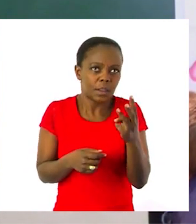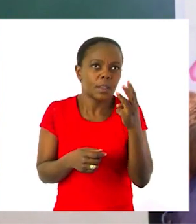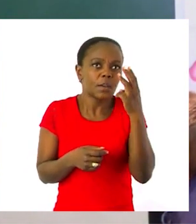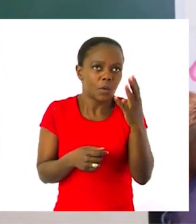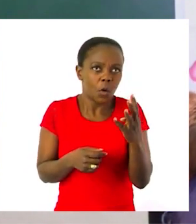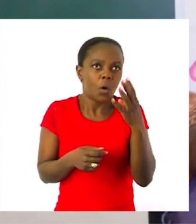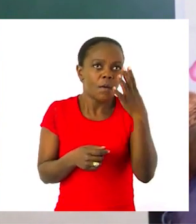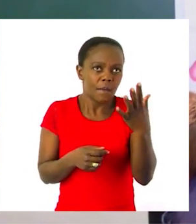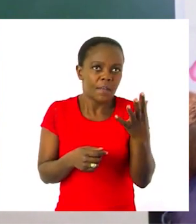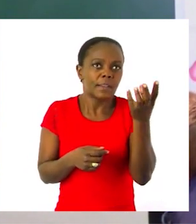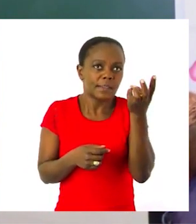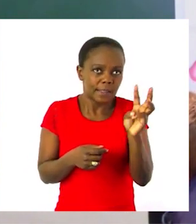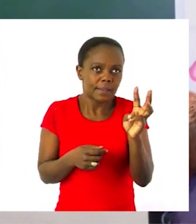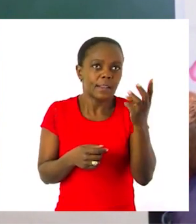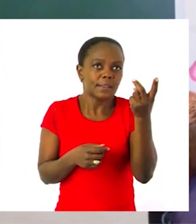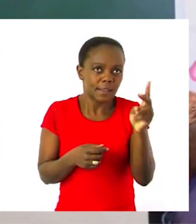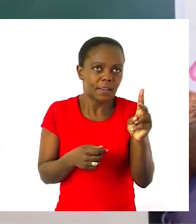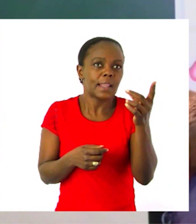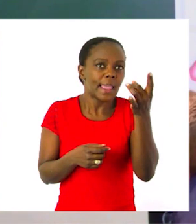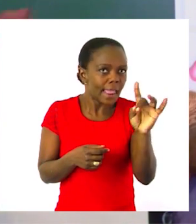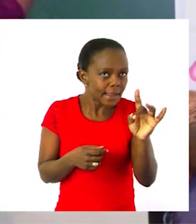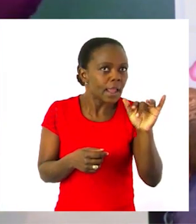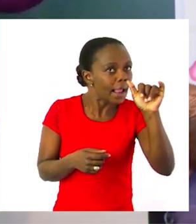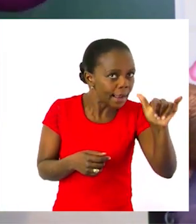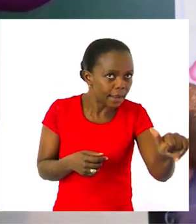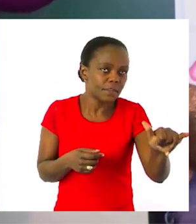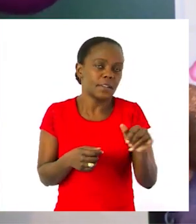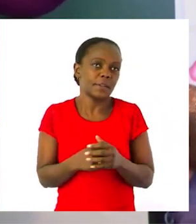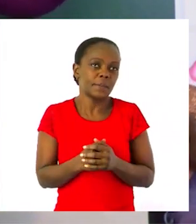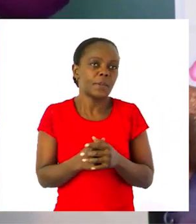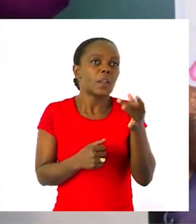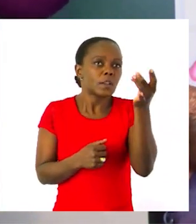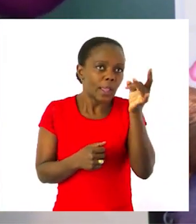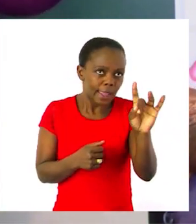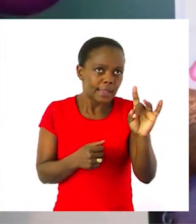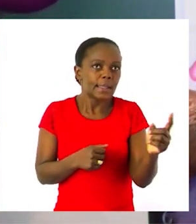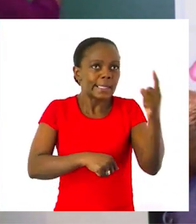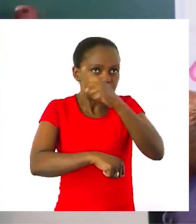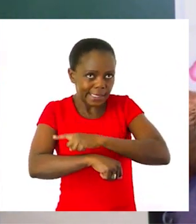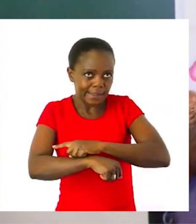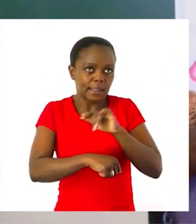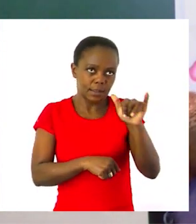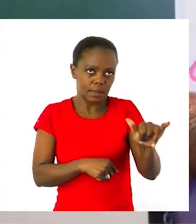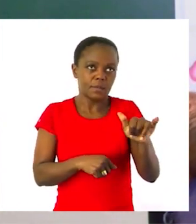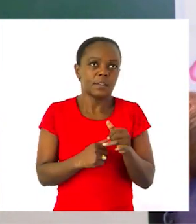four, five, six, seven, eight. So I have eight days.